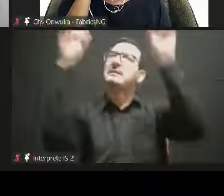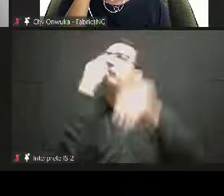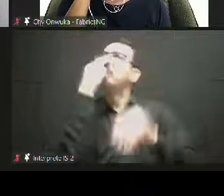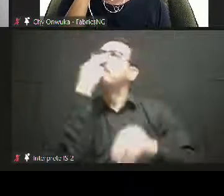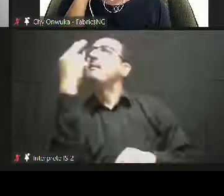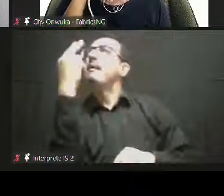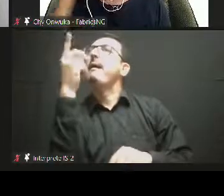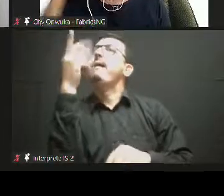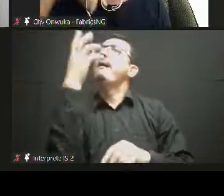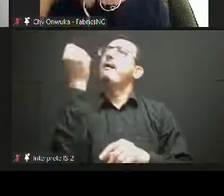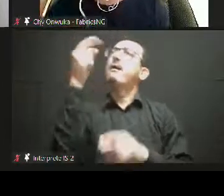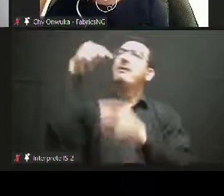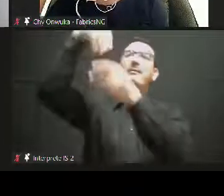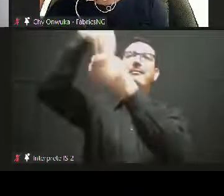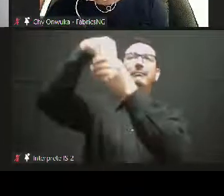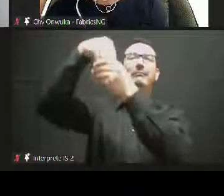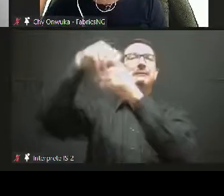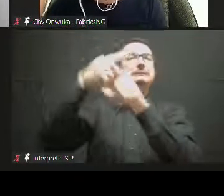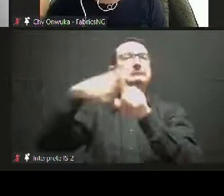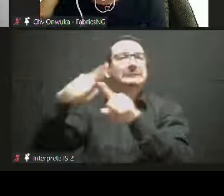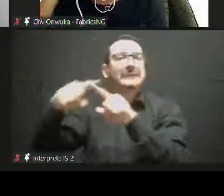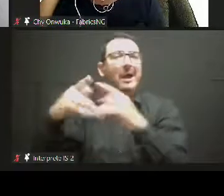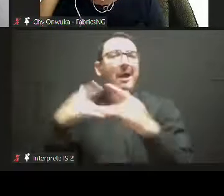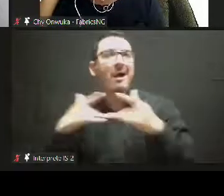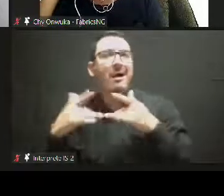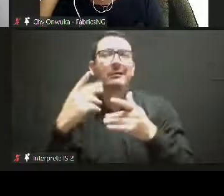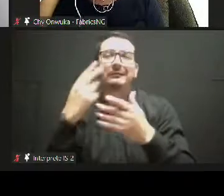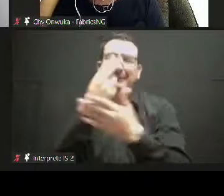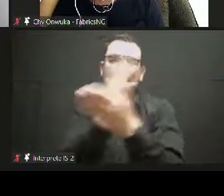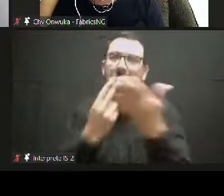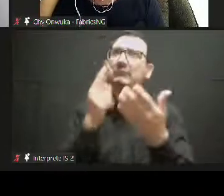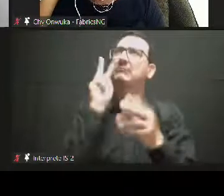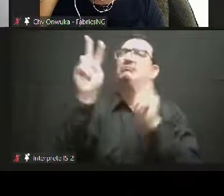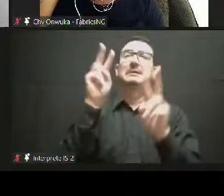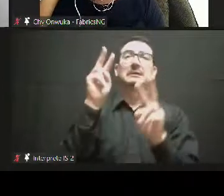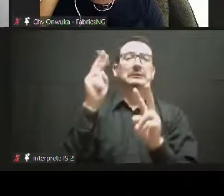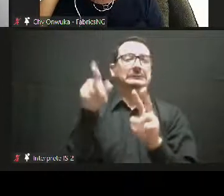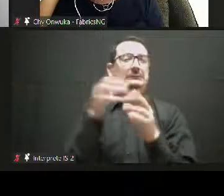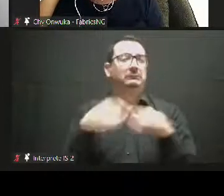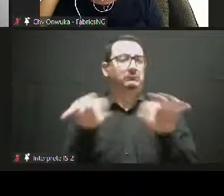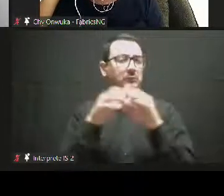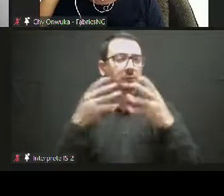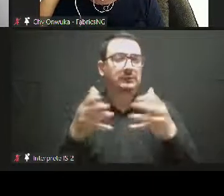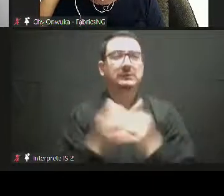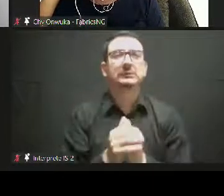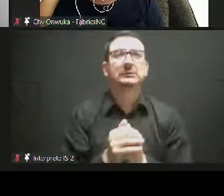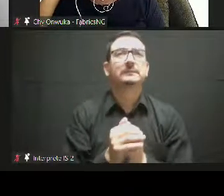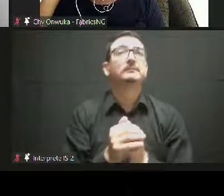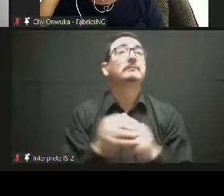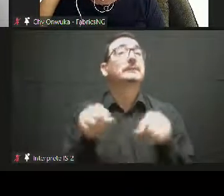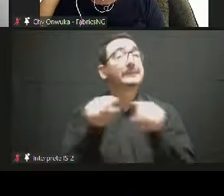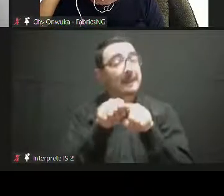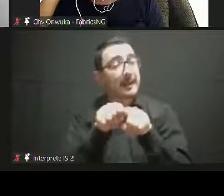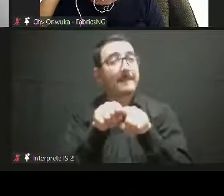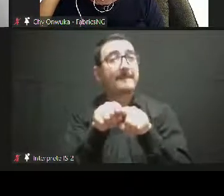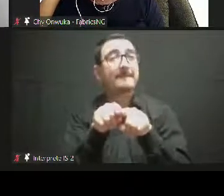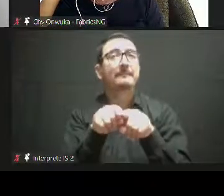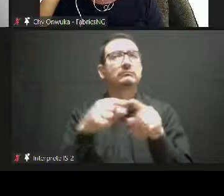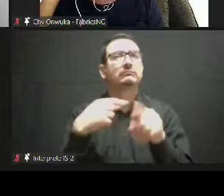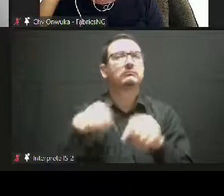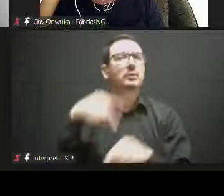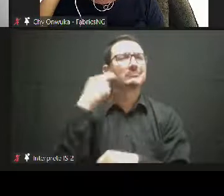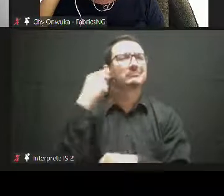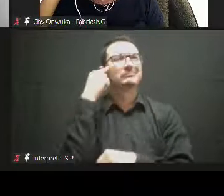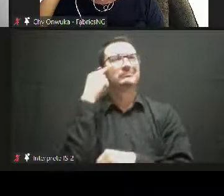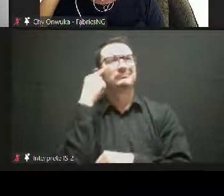make, some people lose their jobs and others, uh, trying to, you know, uh,